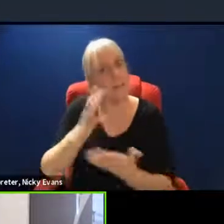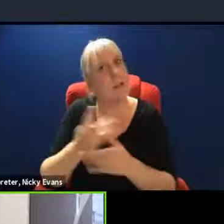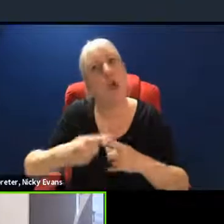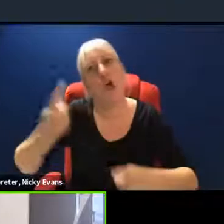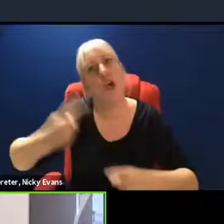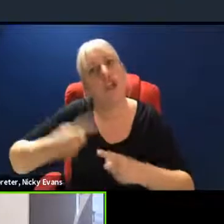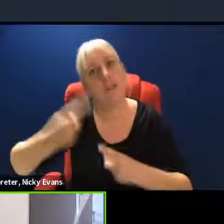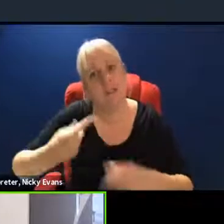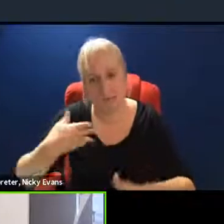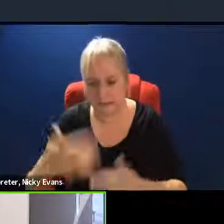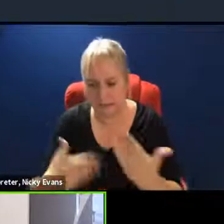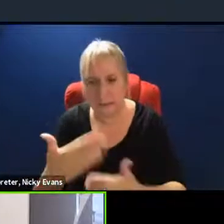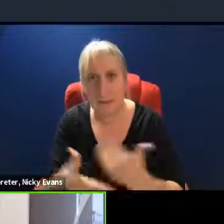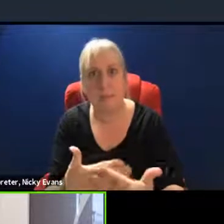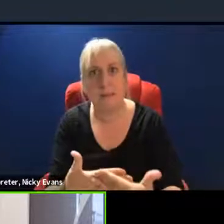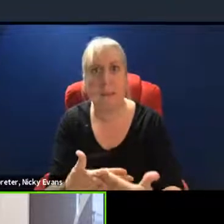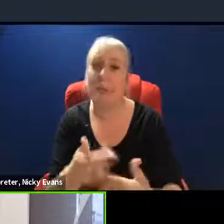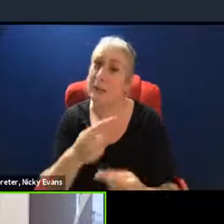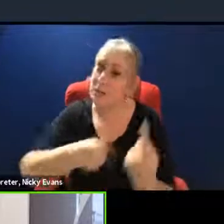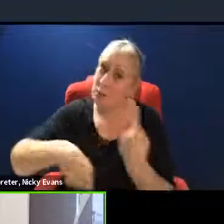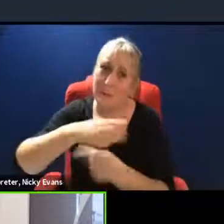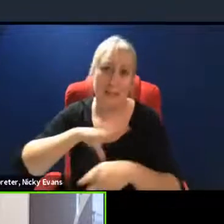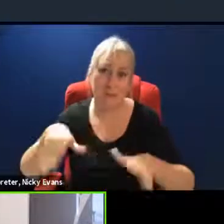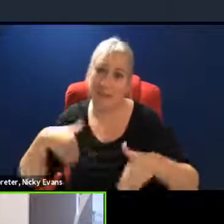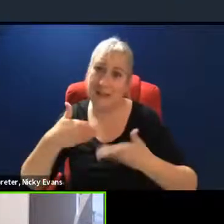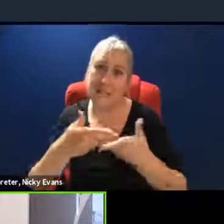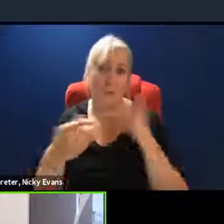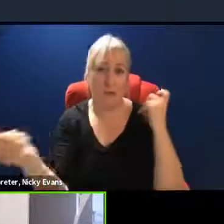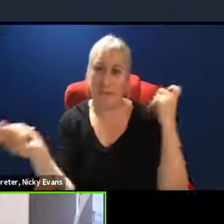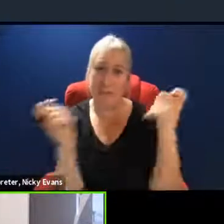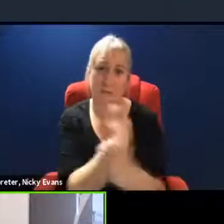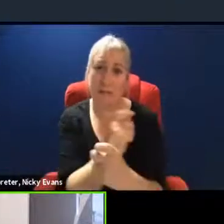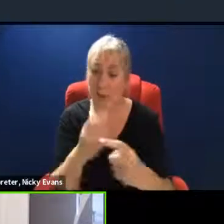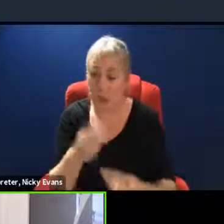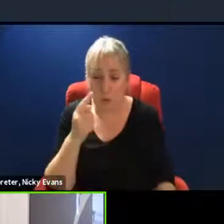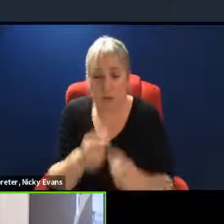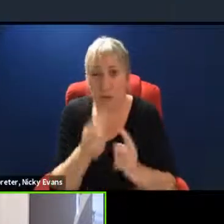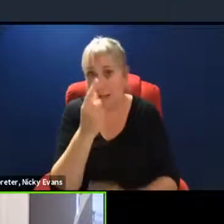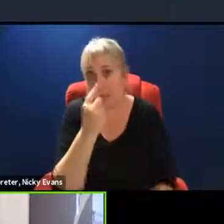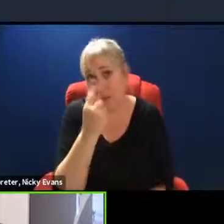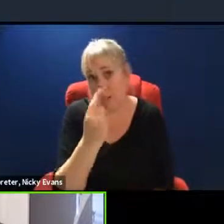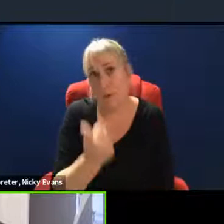action and we really, really deliver the transformations that we need as quickly as possible.